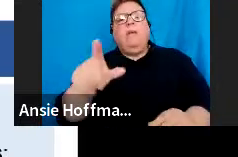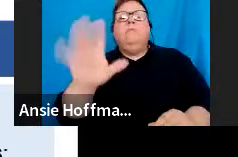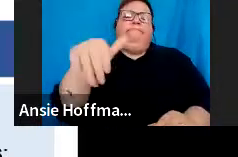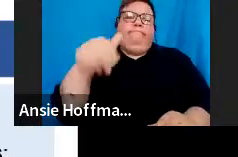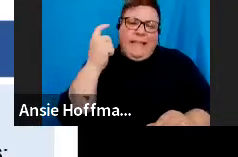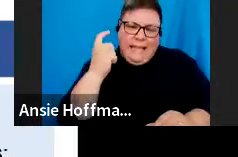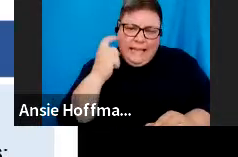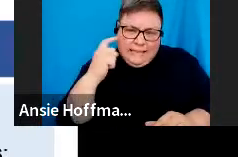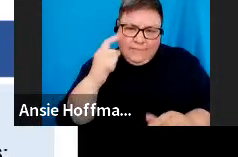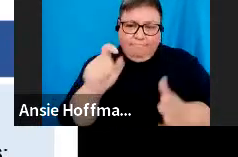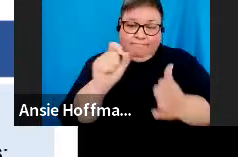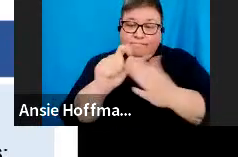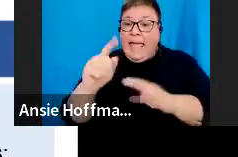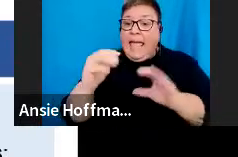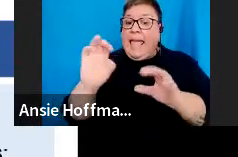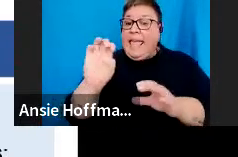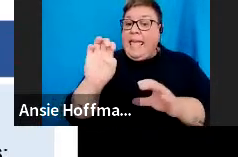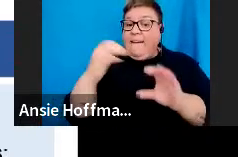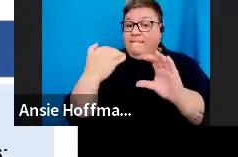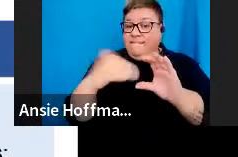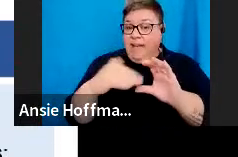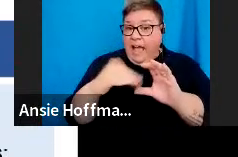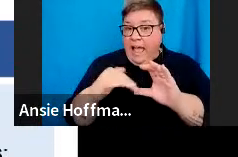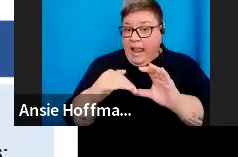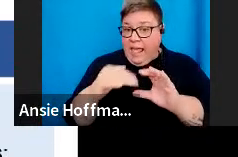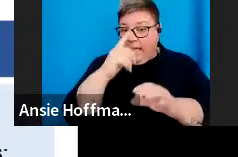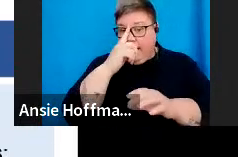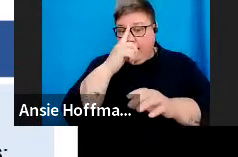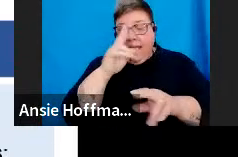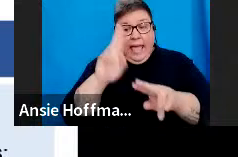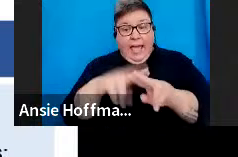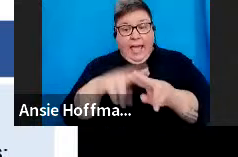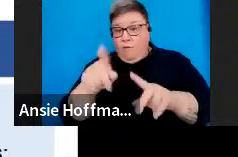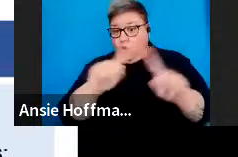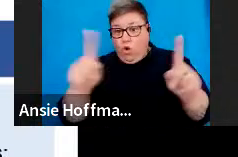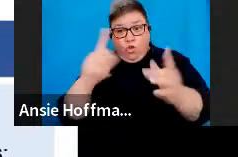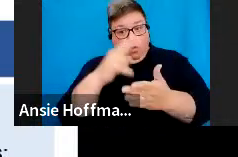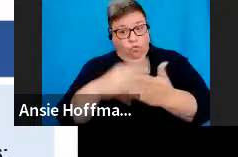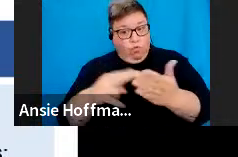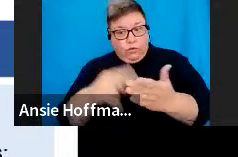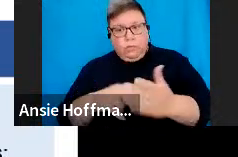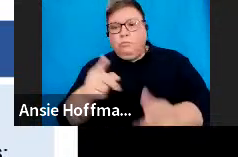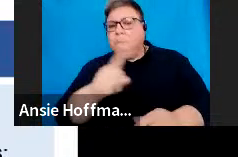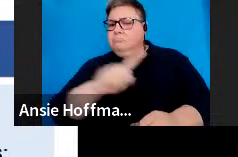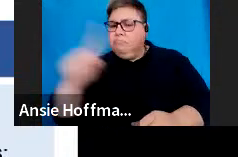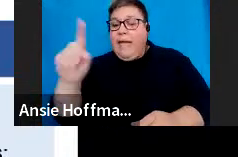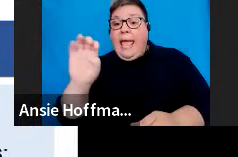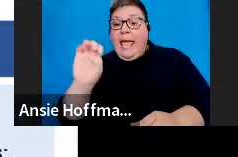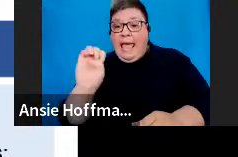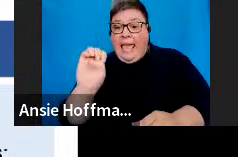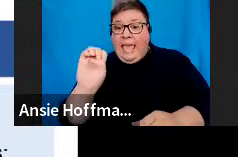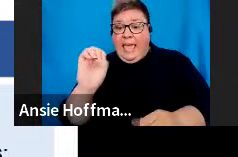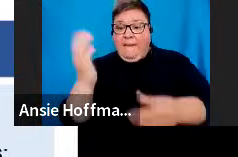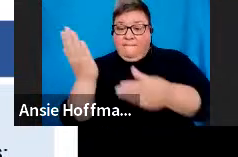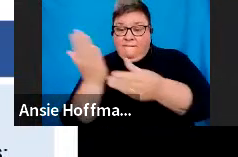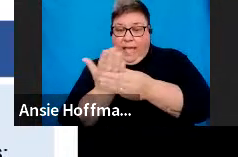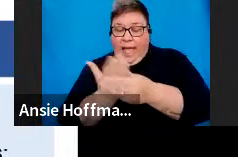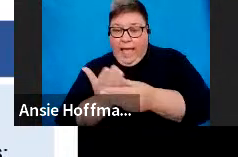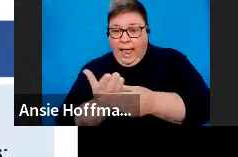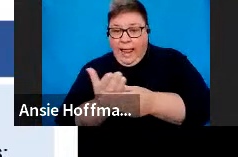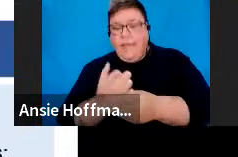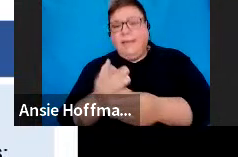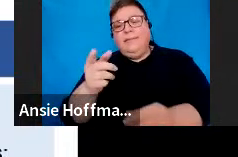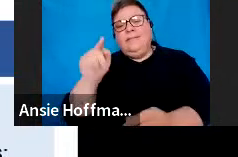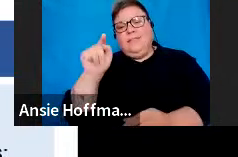E-filing, if not registered as an e-filer, please log on to the e-filing, sasefiling.co